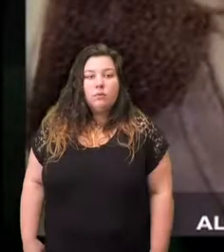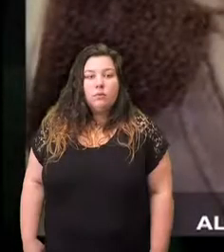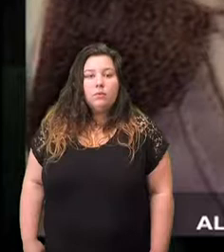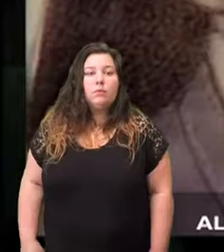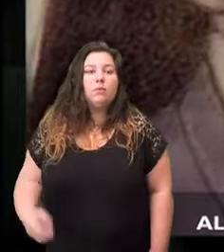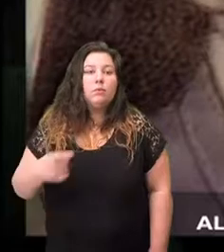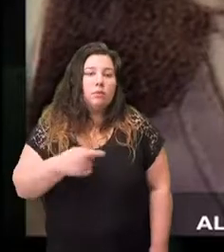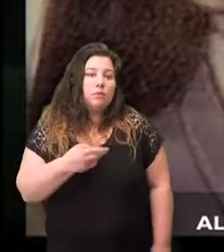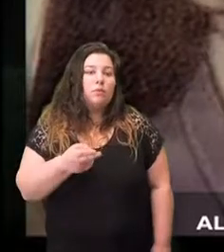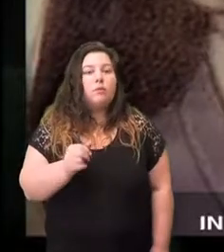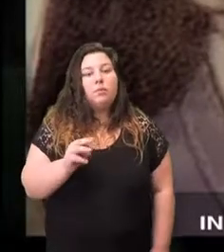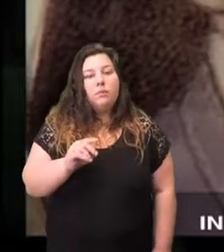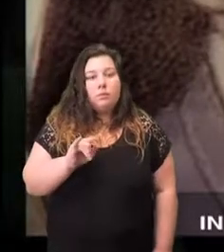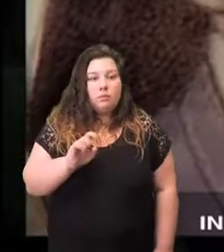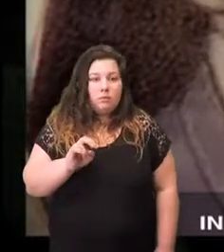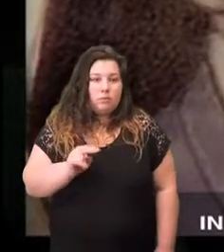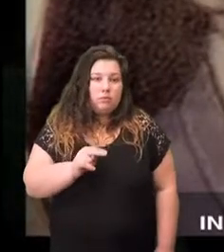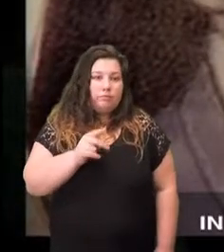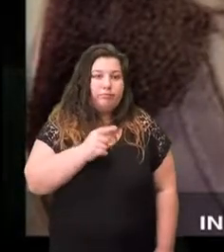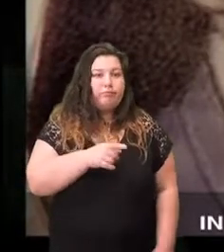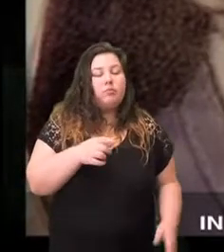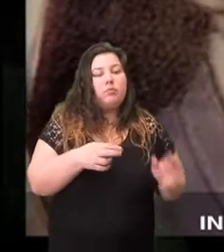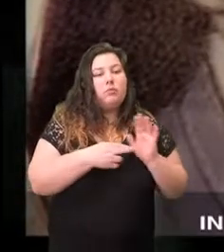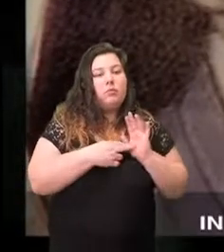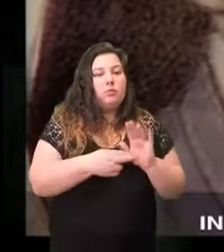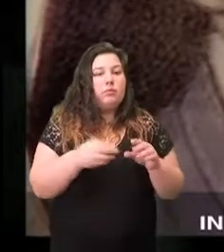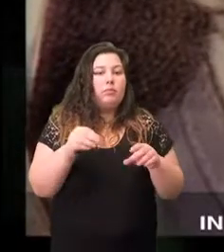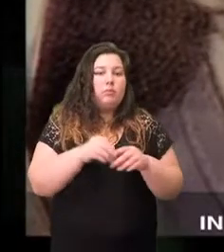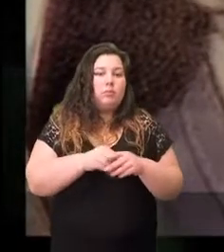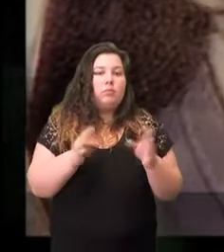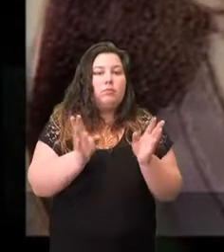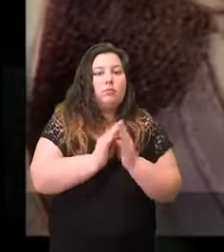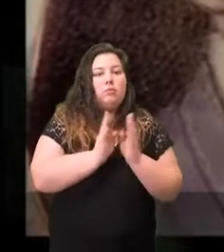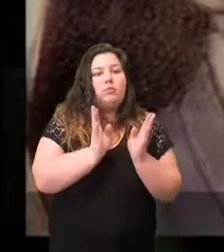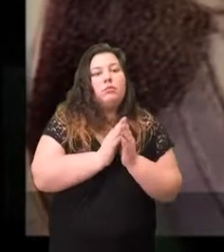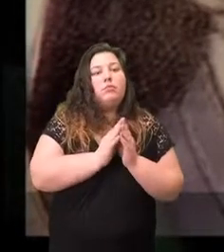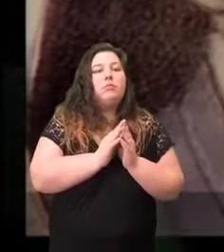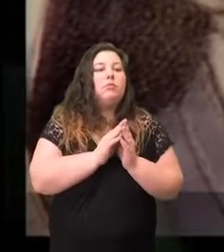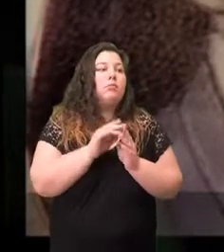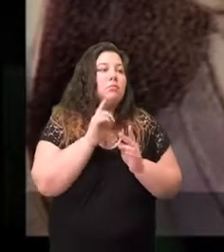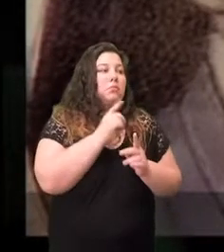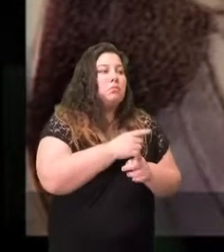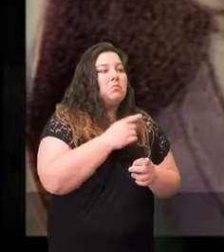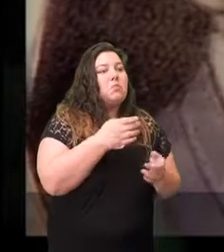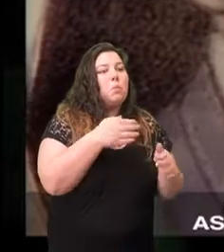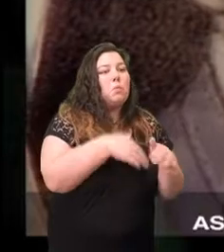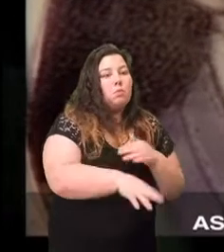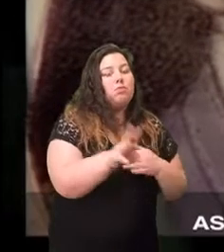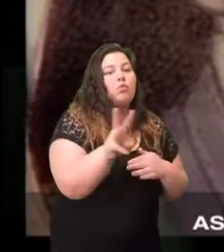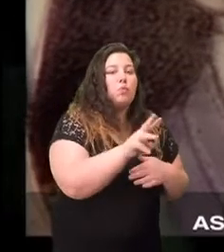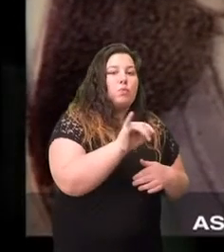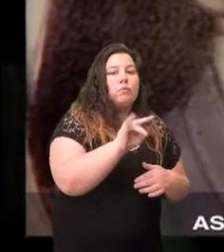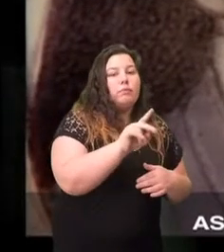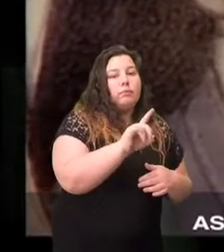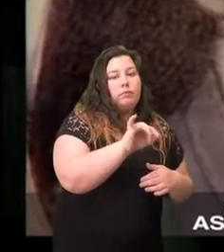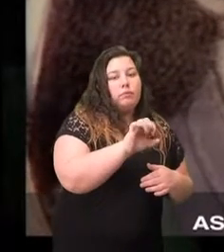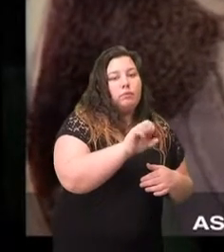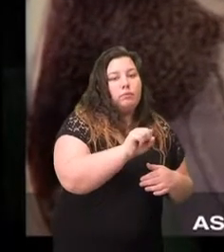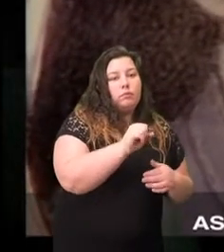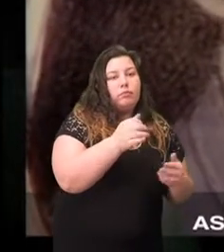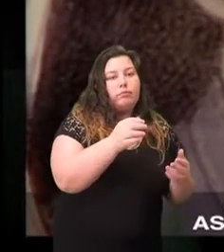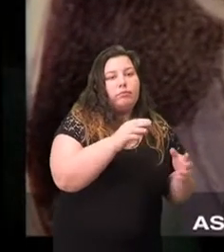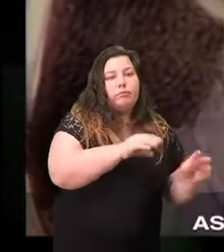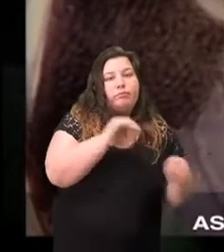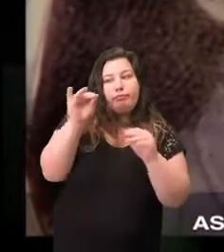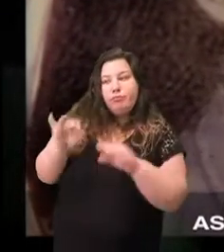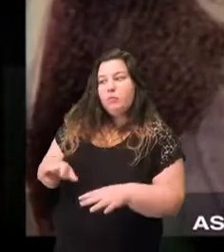Alexander Hamilton is sitting as a delegate in the Continental Congress illegitimate born in the West Indies he came to New York